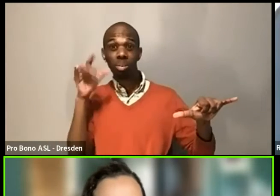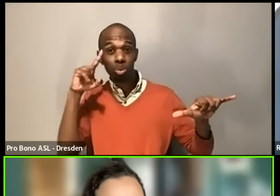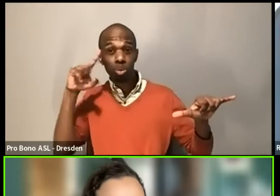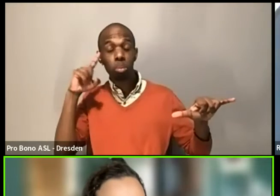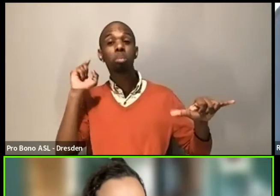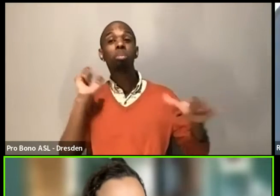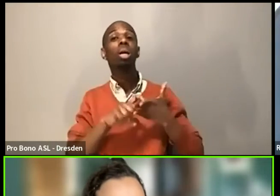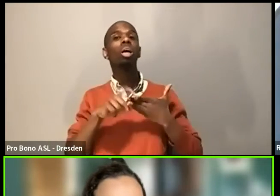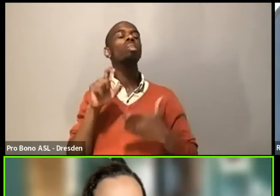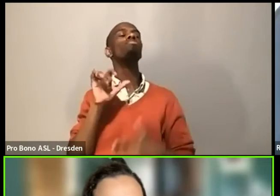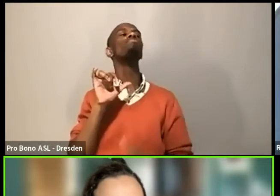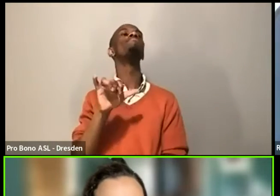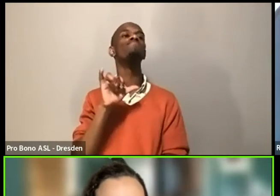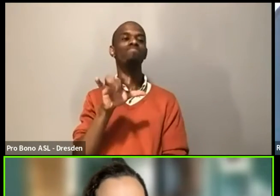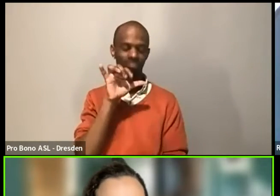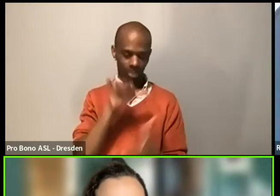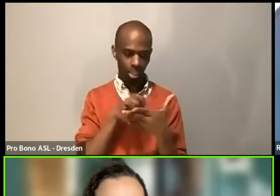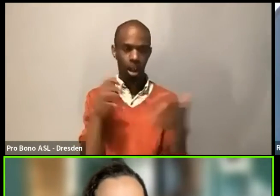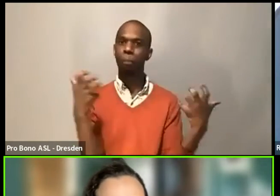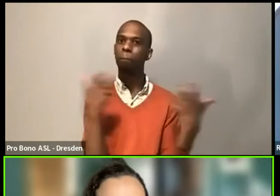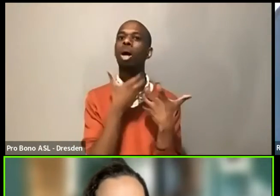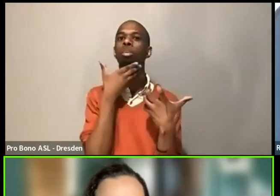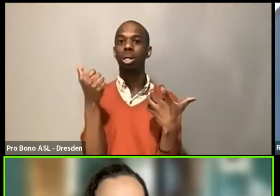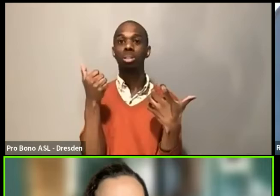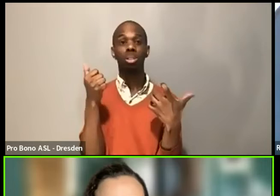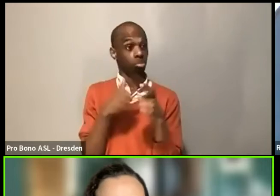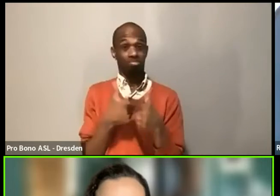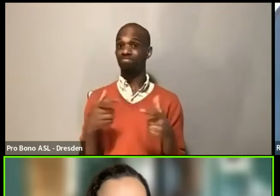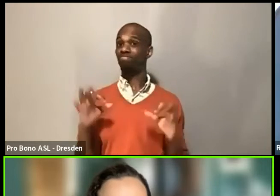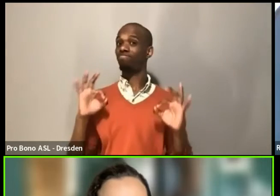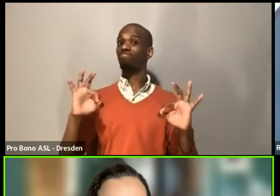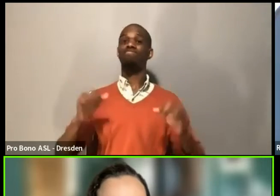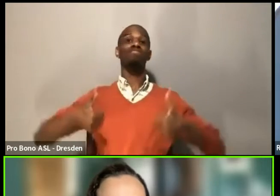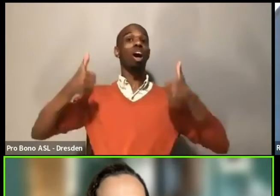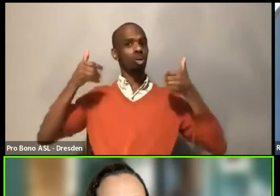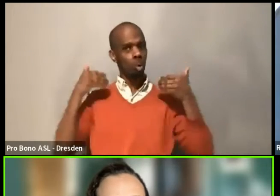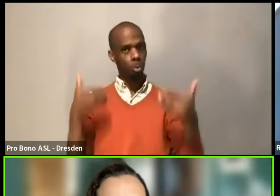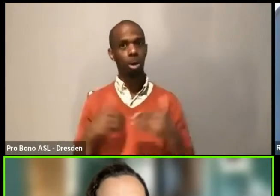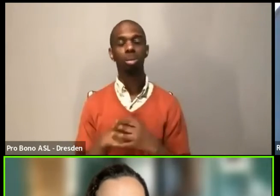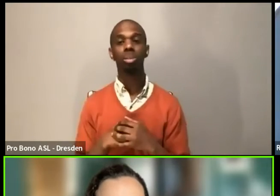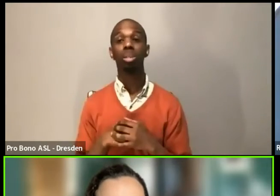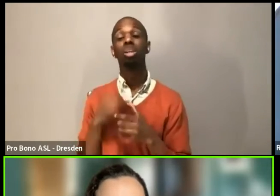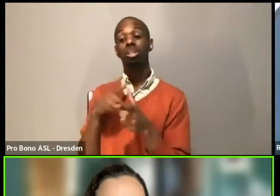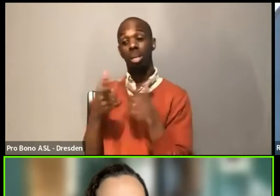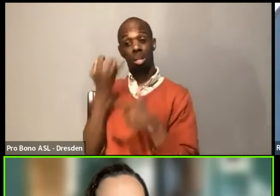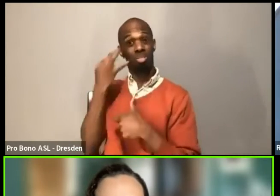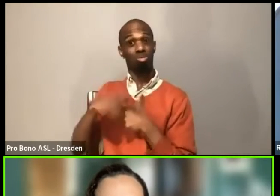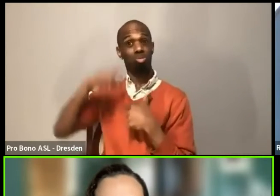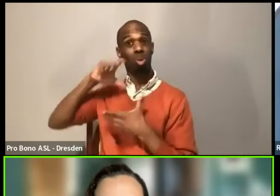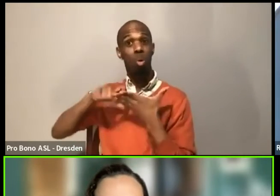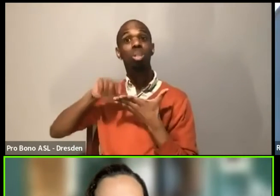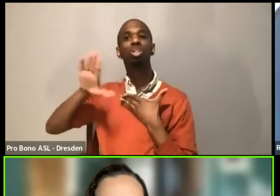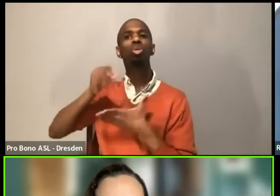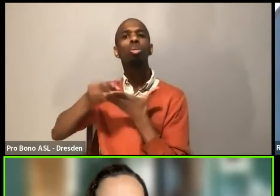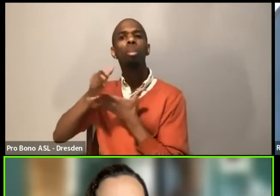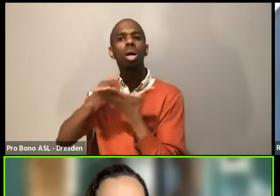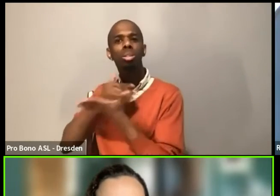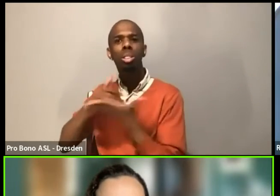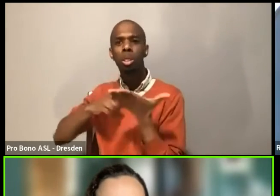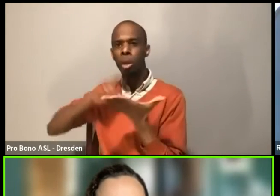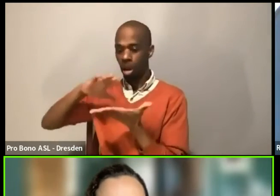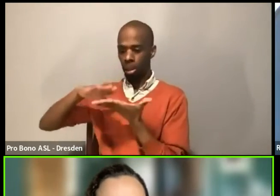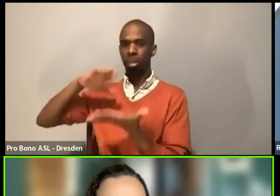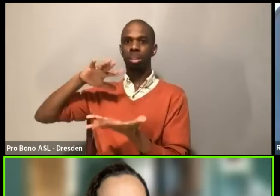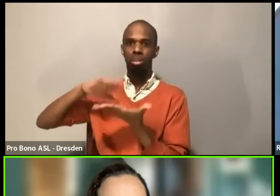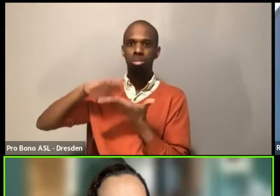could be any amount and you will see, uh, what happens, what I have found, like the playwrights realm this